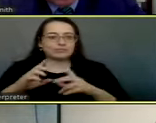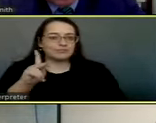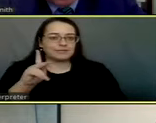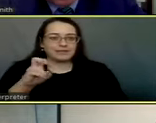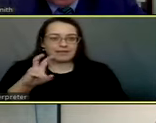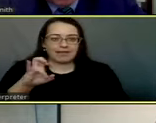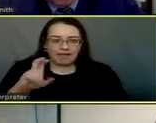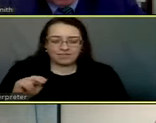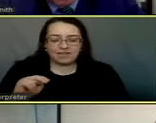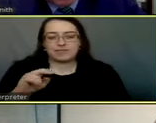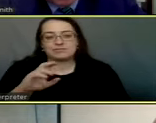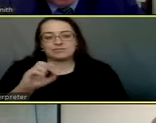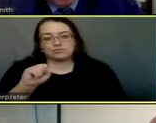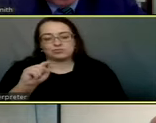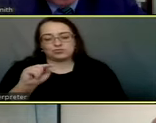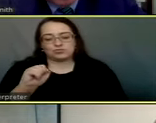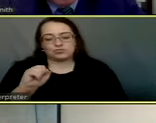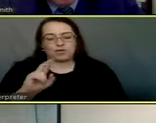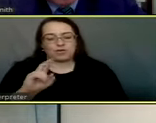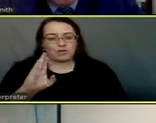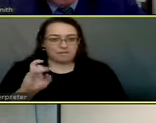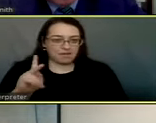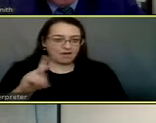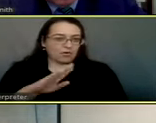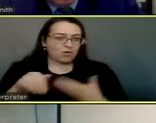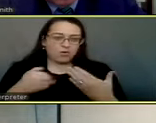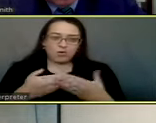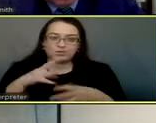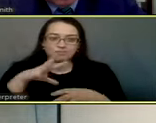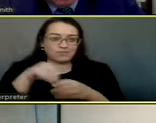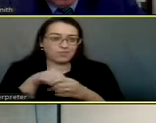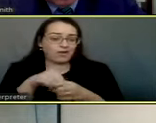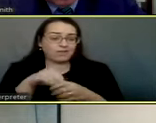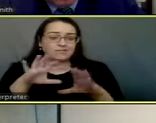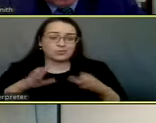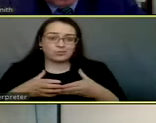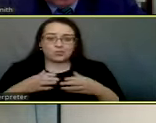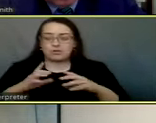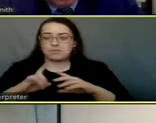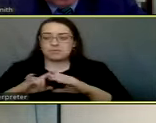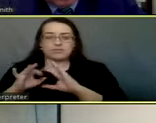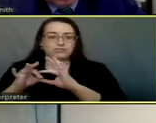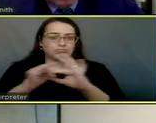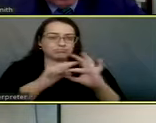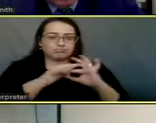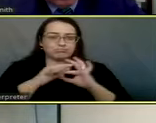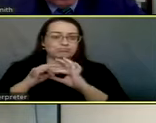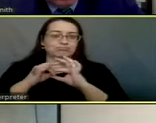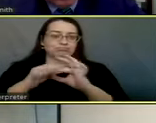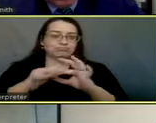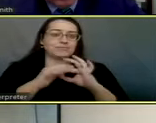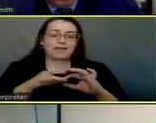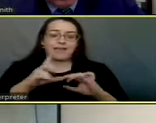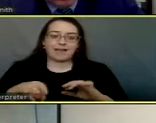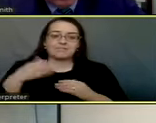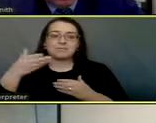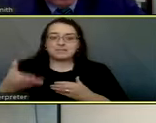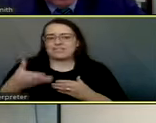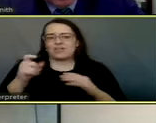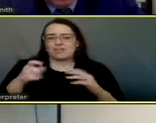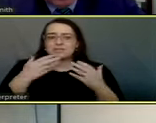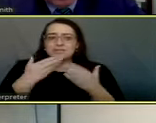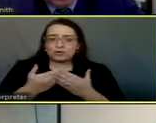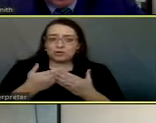Starbuck and everybody under his watch in the city. Those relationships have to be there when we need them in a crisis,